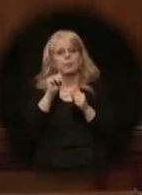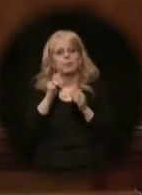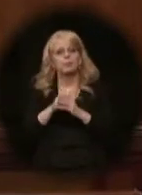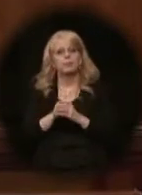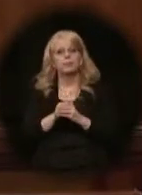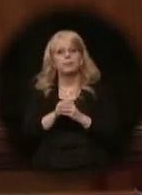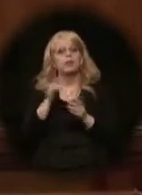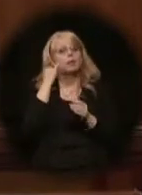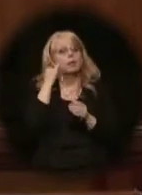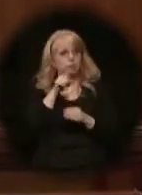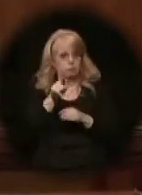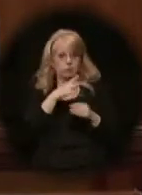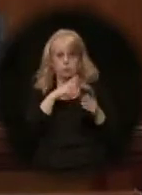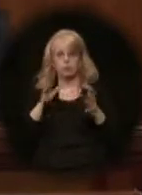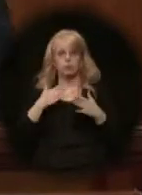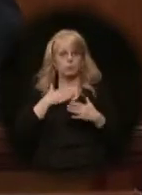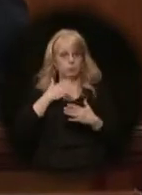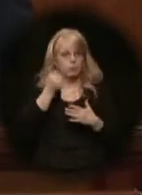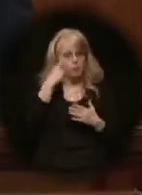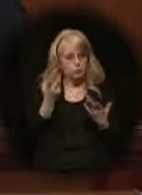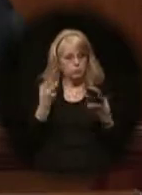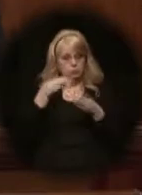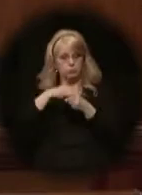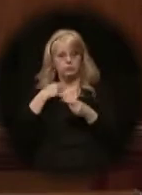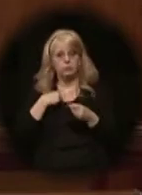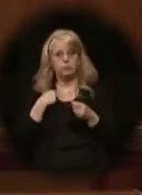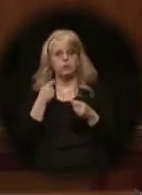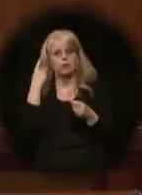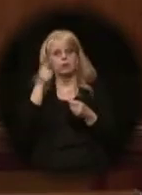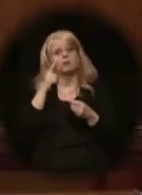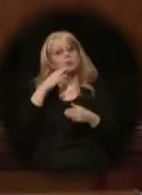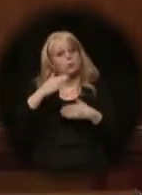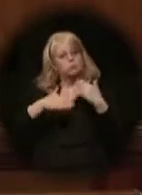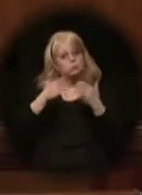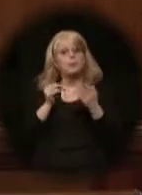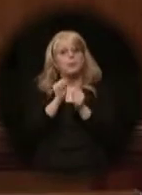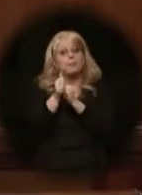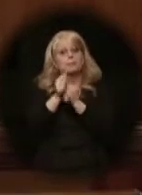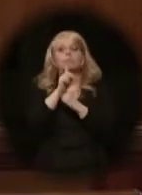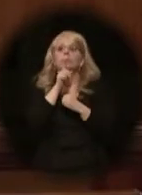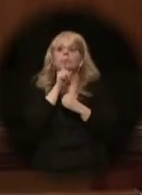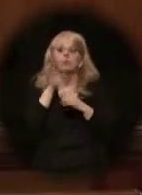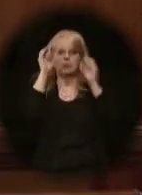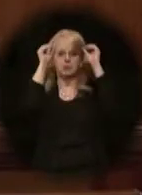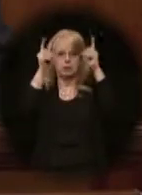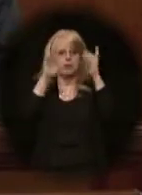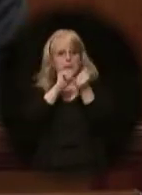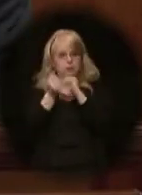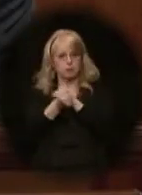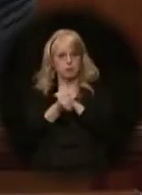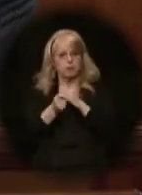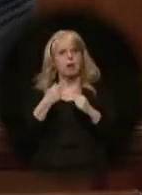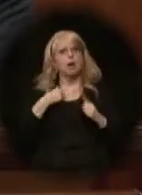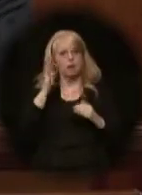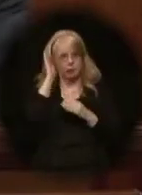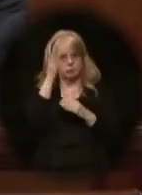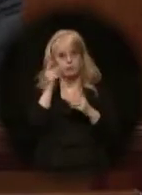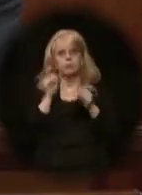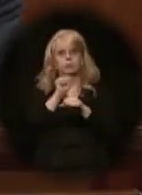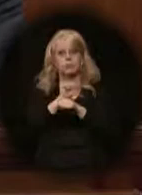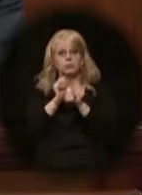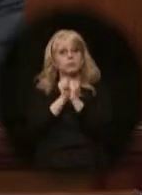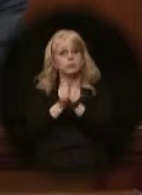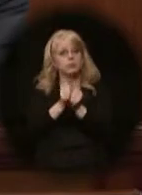If you are willing to join me in passing real education reform, I will work with you to